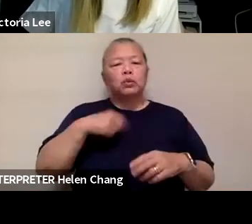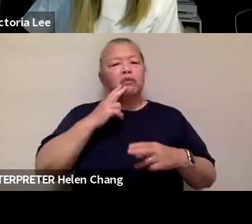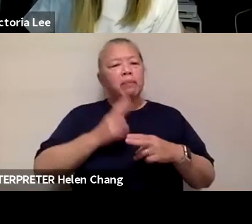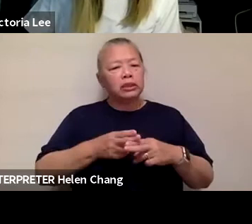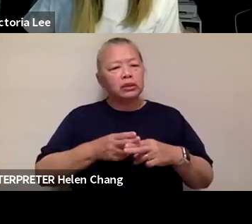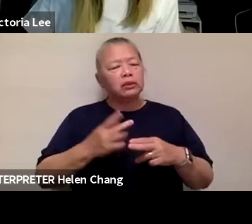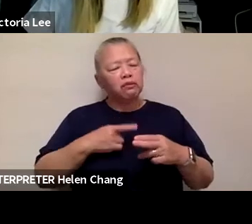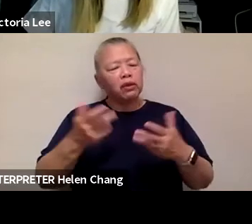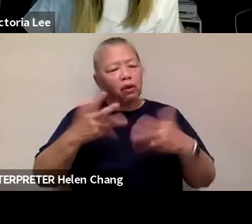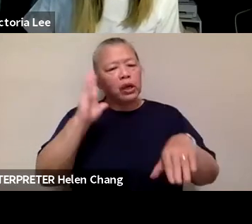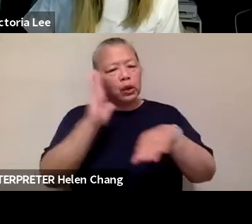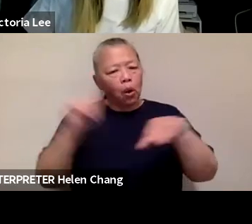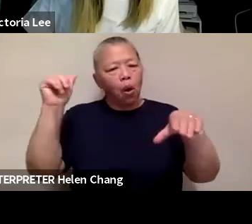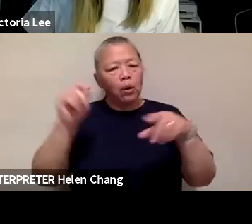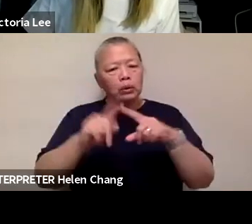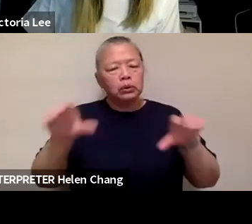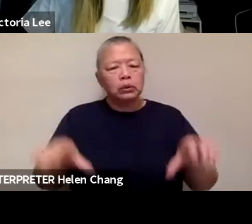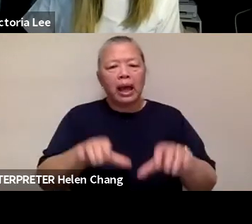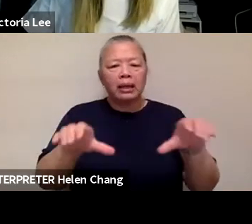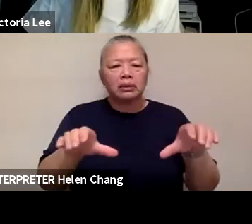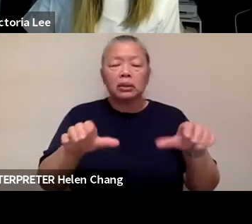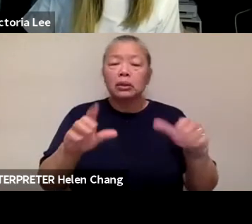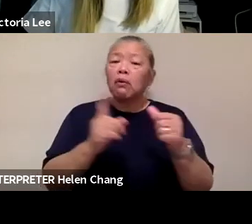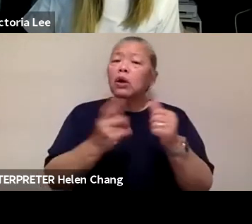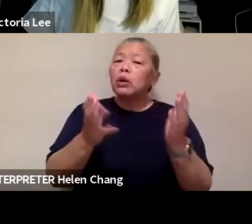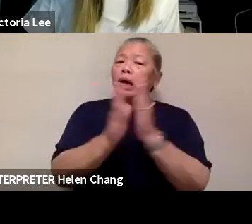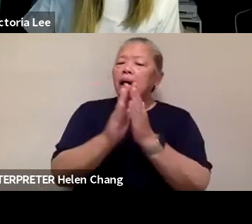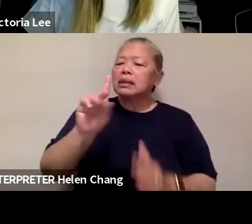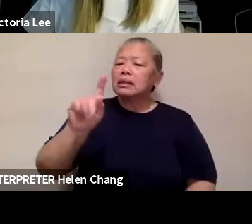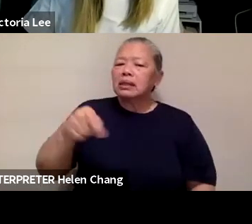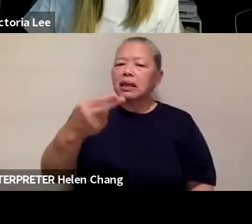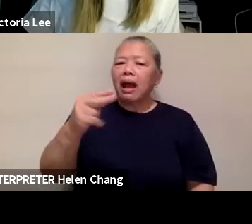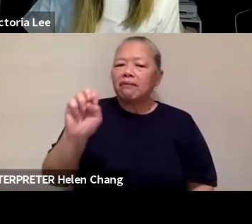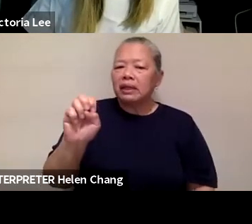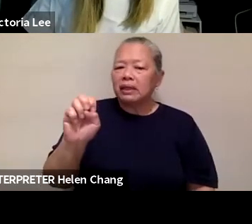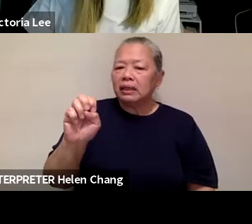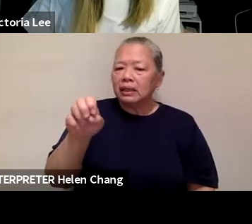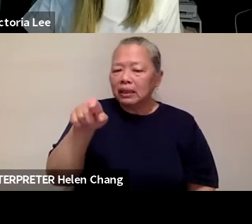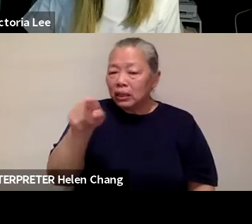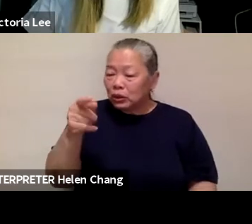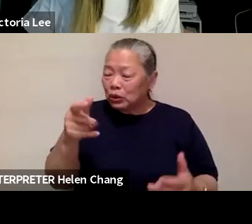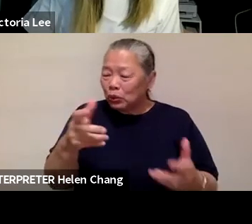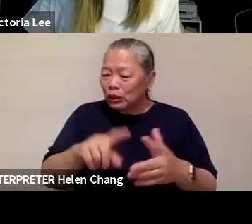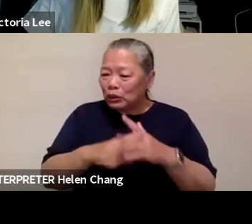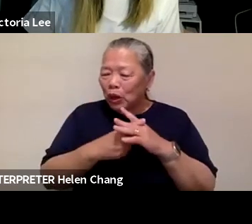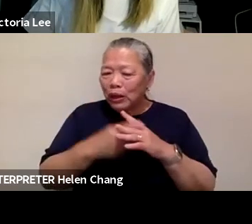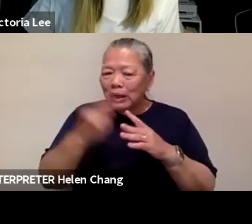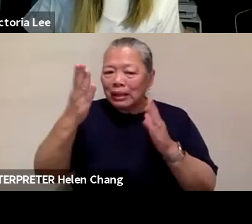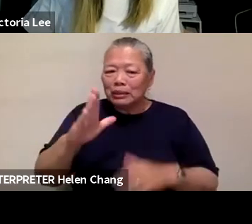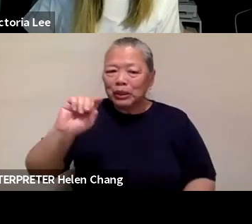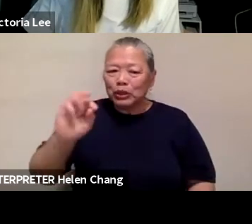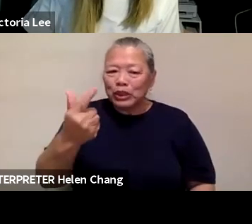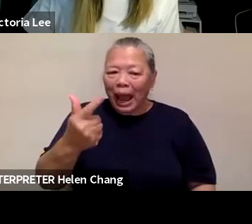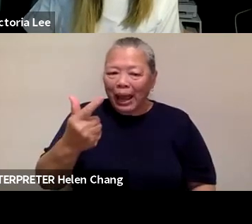I'm going to ask Daphne if she would like to do a little speaker tag and bridge the gap between